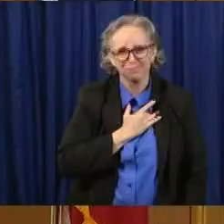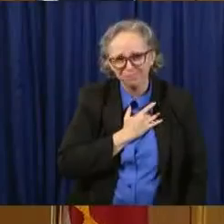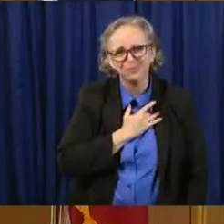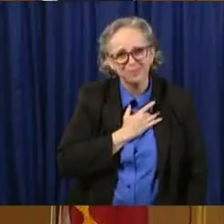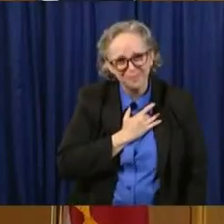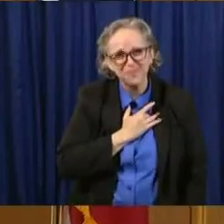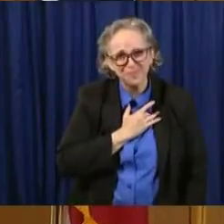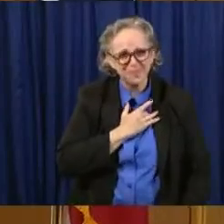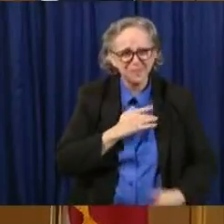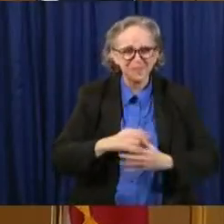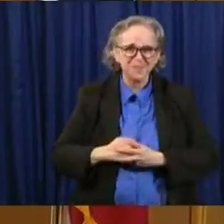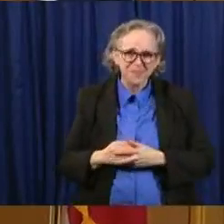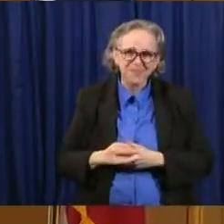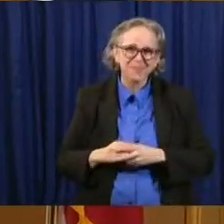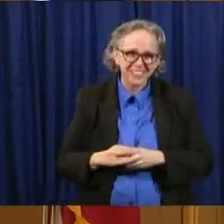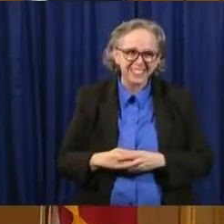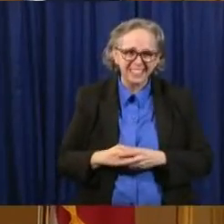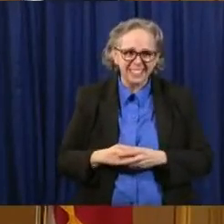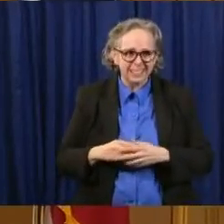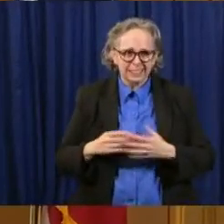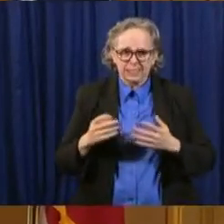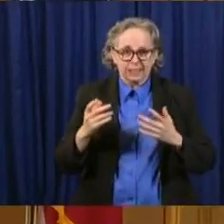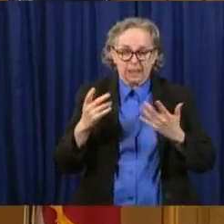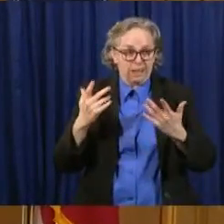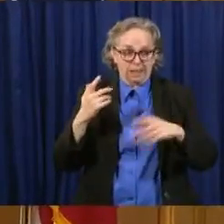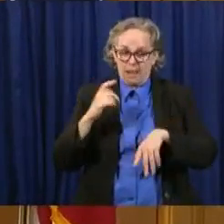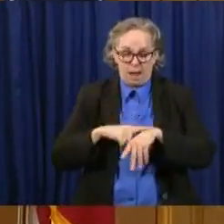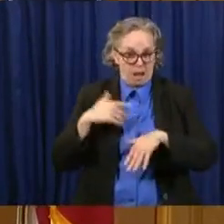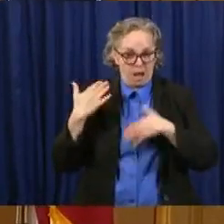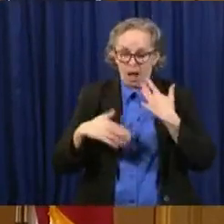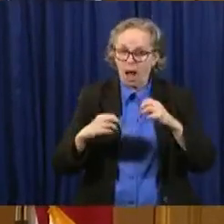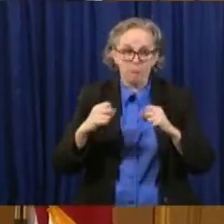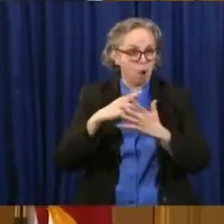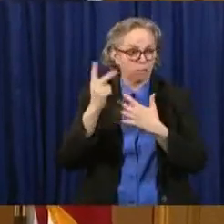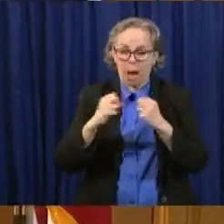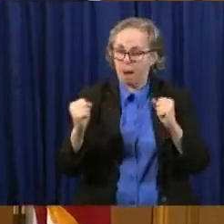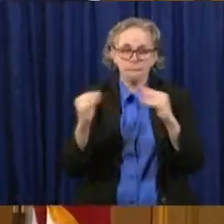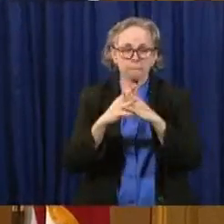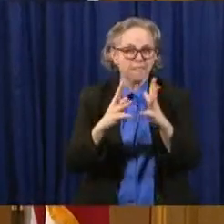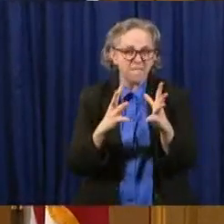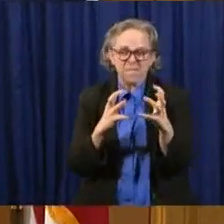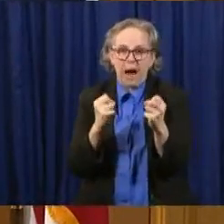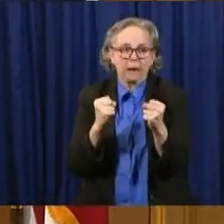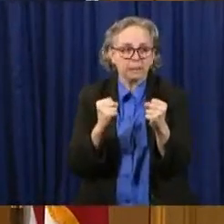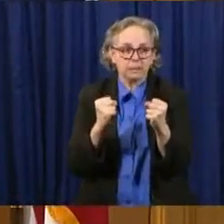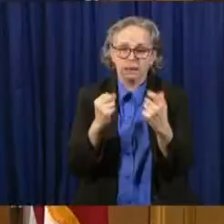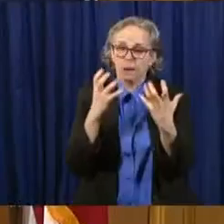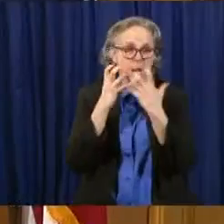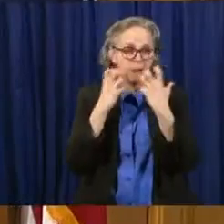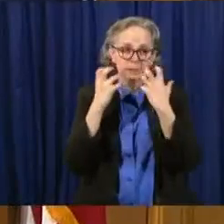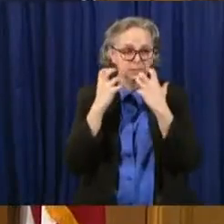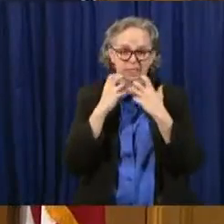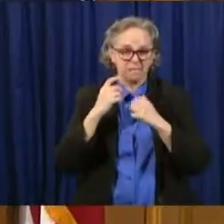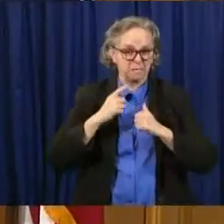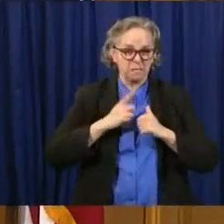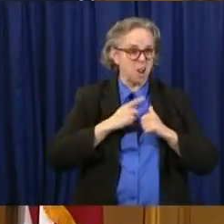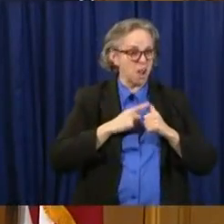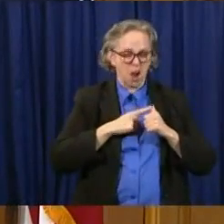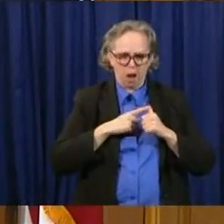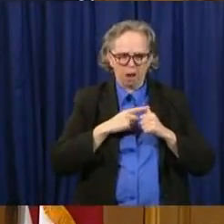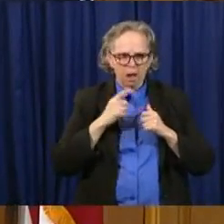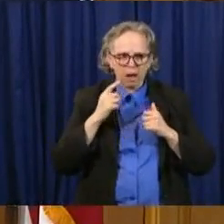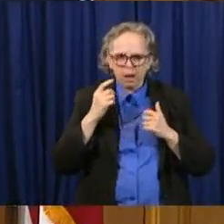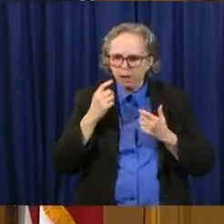You know, the speed of this project is really amazing. Initial idea, simple conversation occurred on